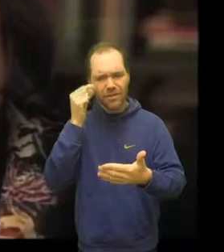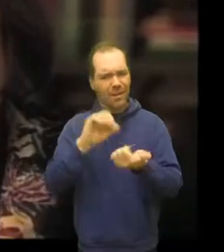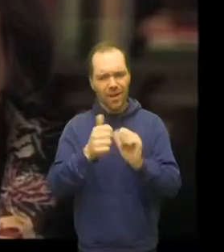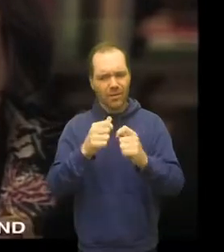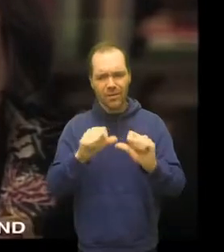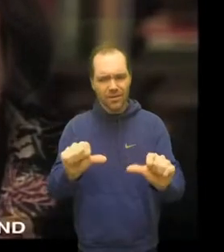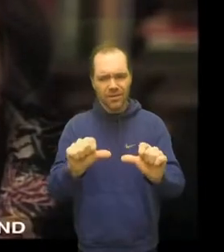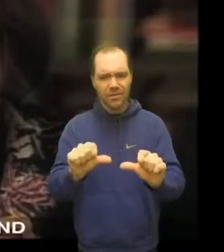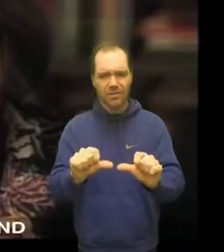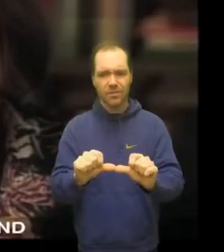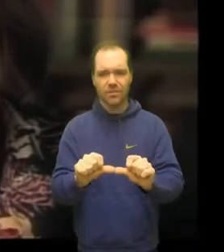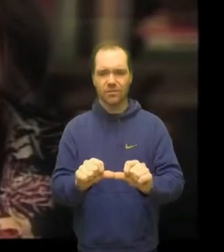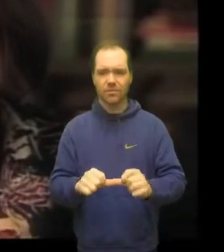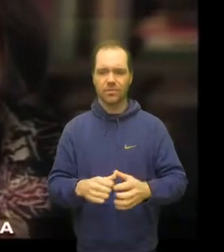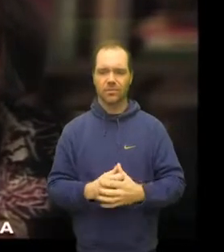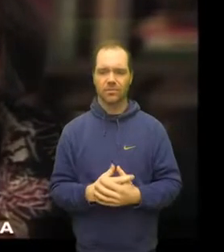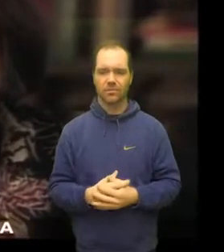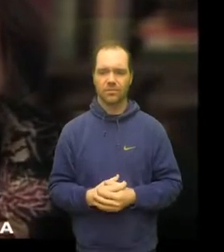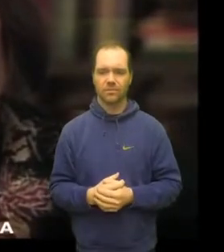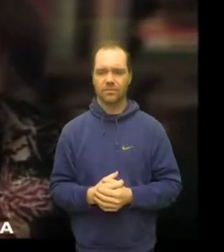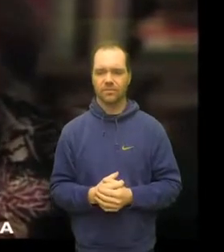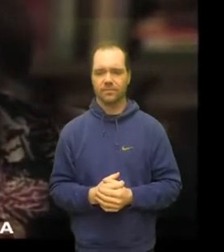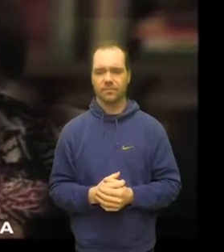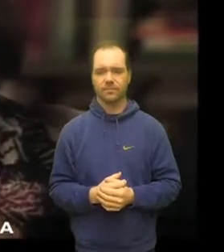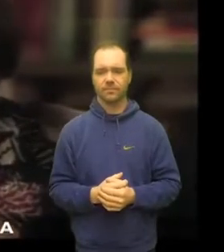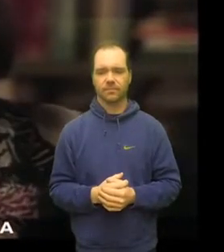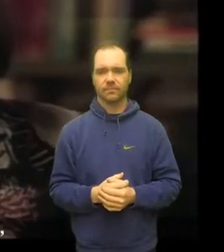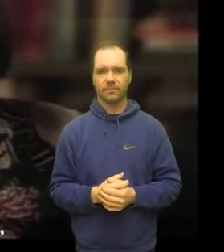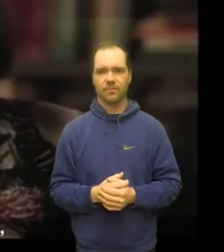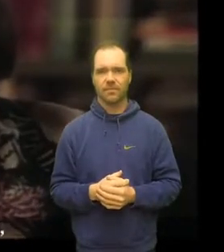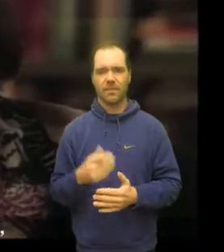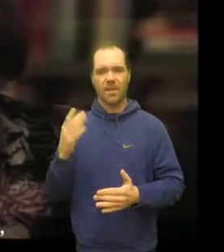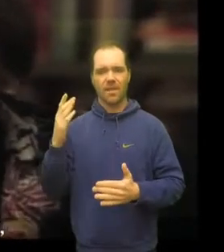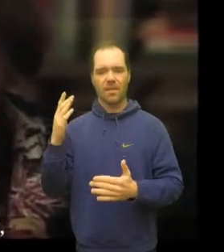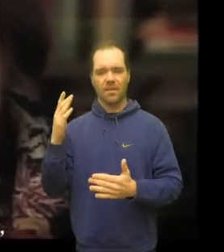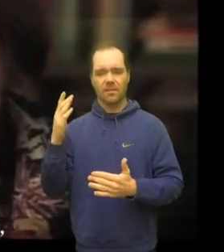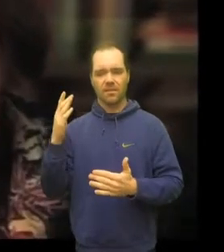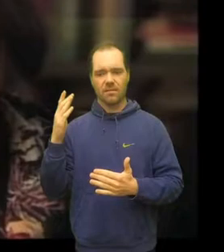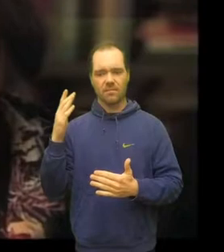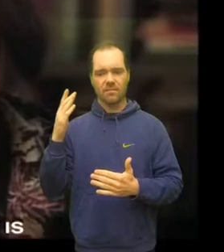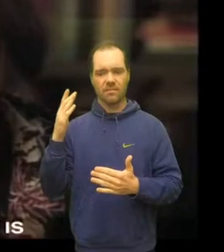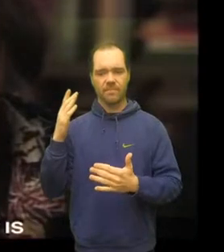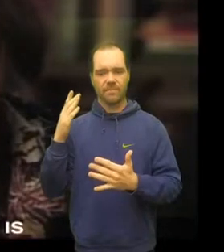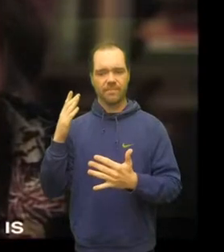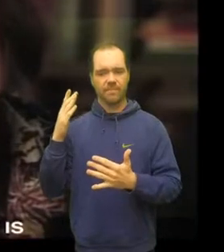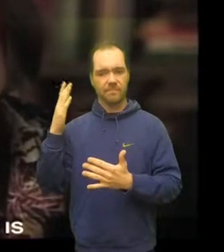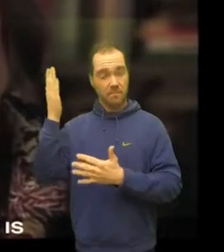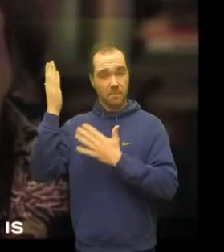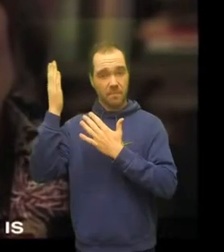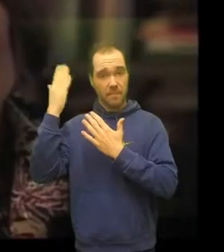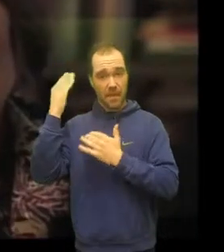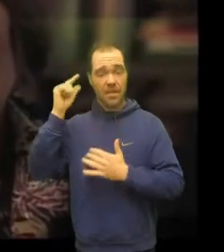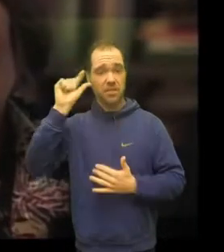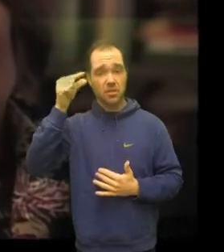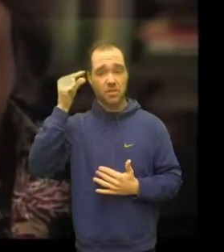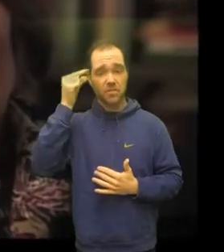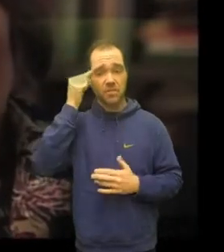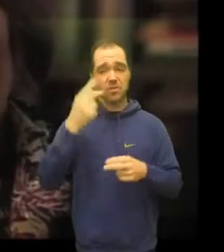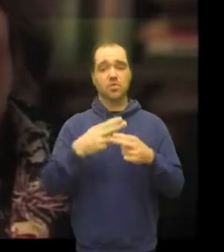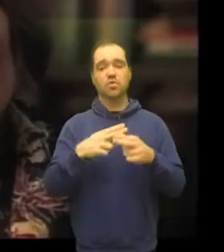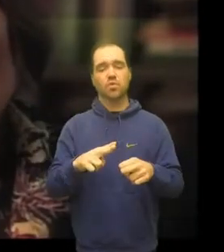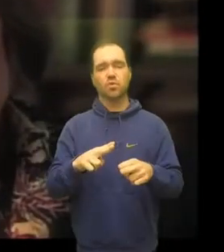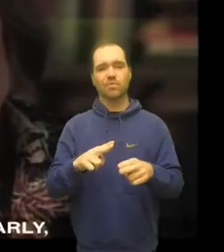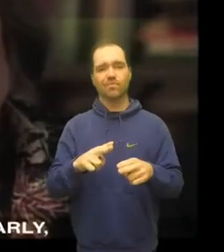some major issue that people understand as a kind of an agenda for that generation, a major problem that is to be resolved.